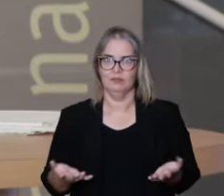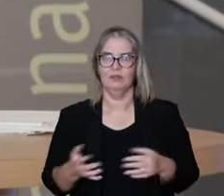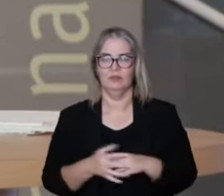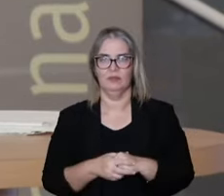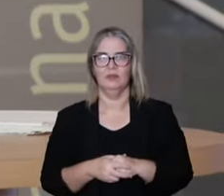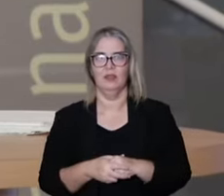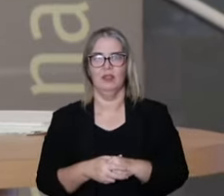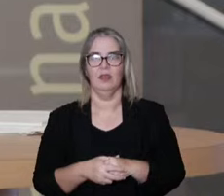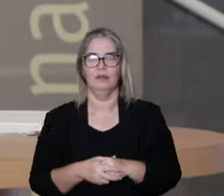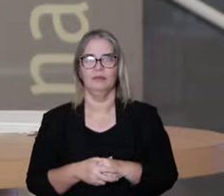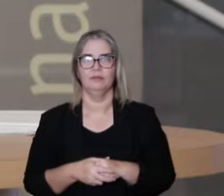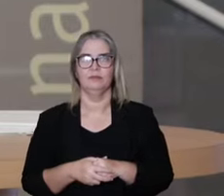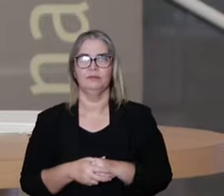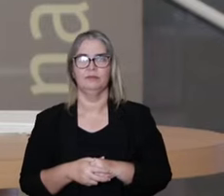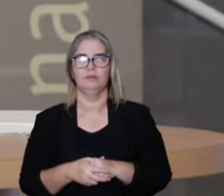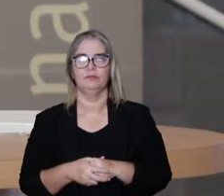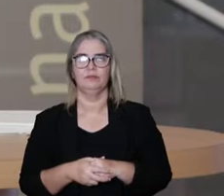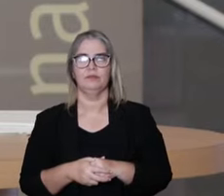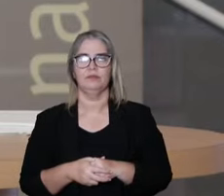do.